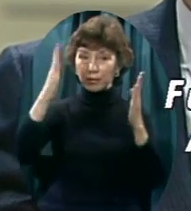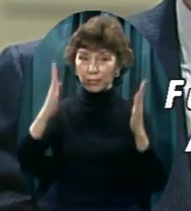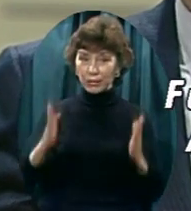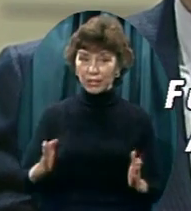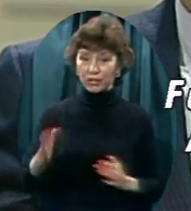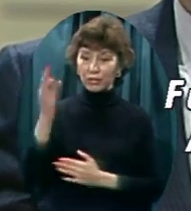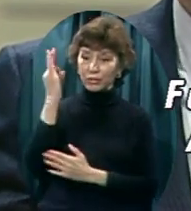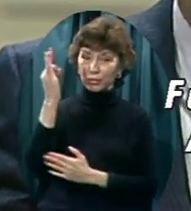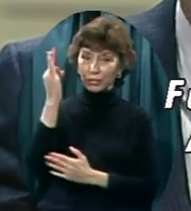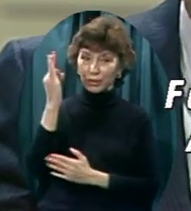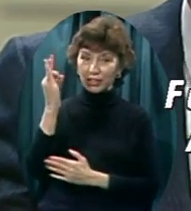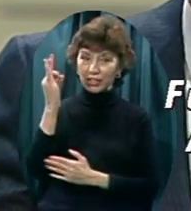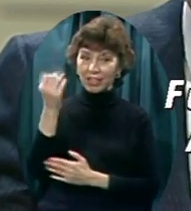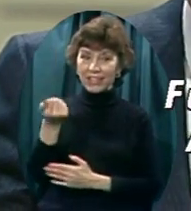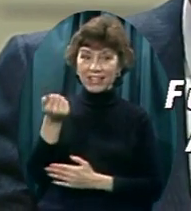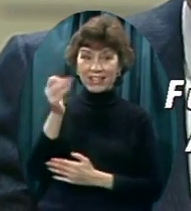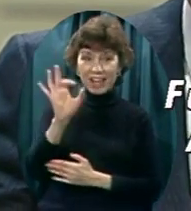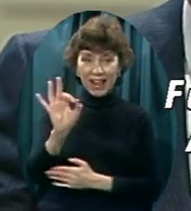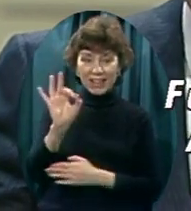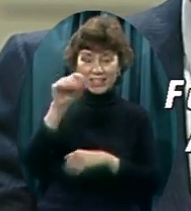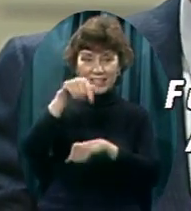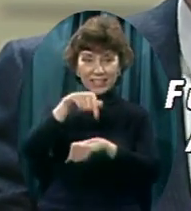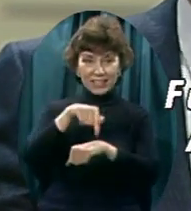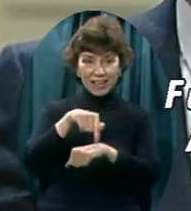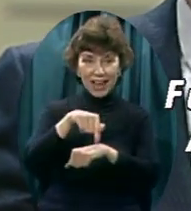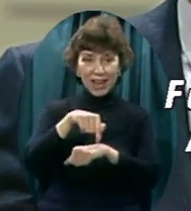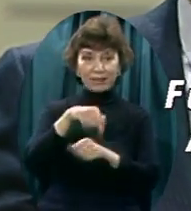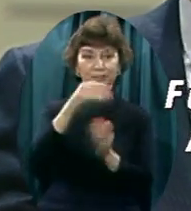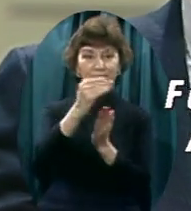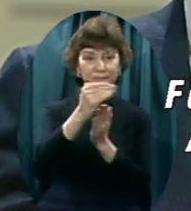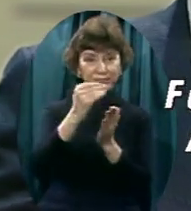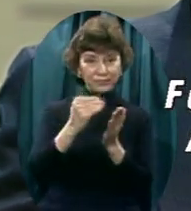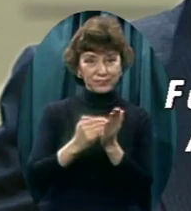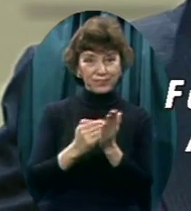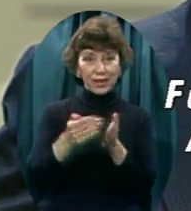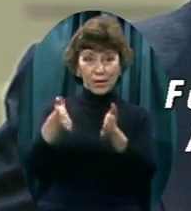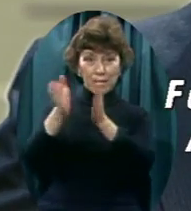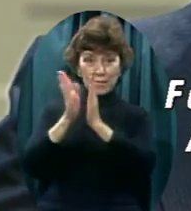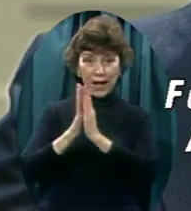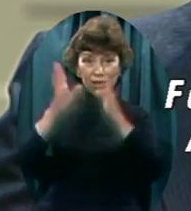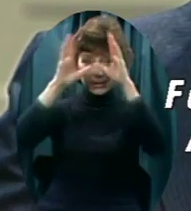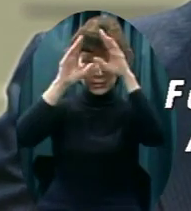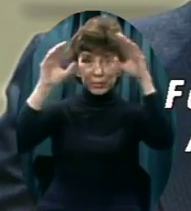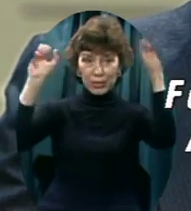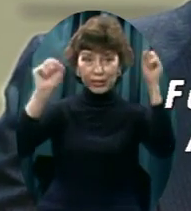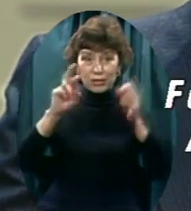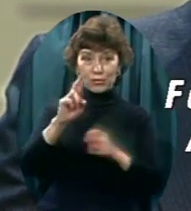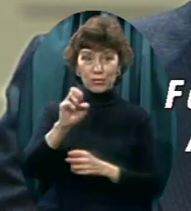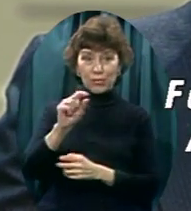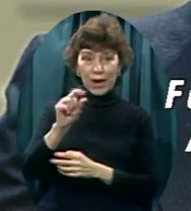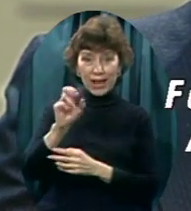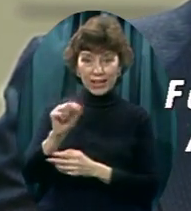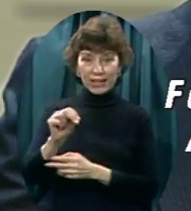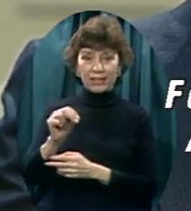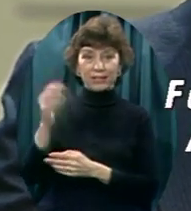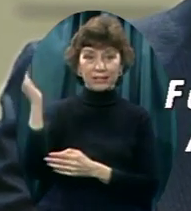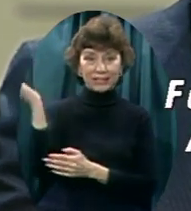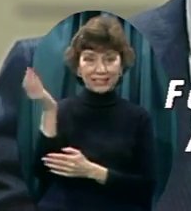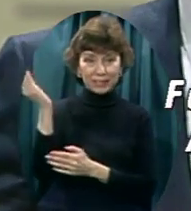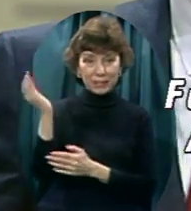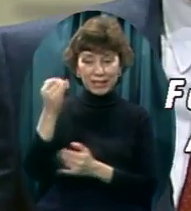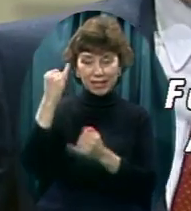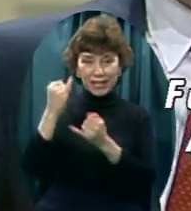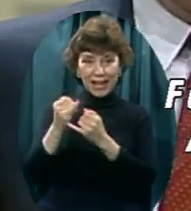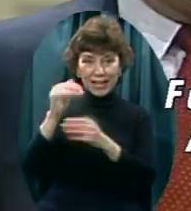messages. We've asked President Reagan to bring the final address on Friday night. We began on Wednesday night, 7 till 10 p